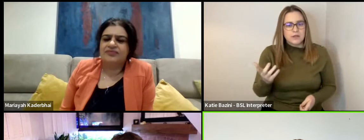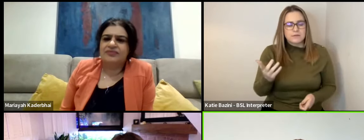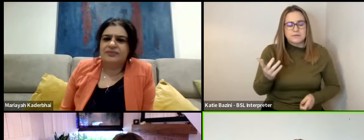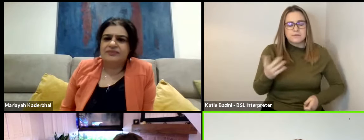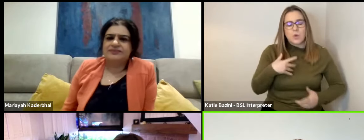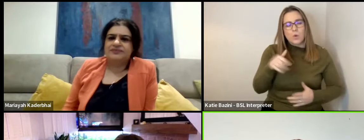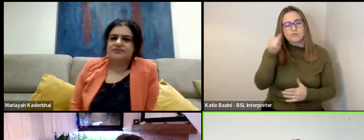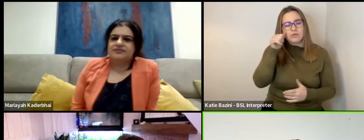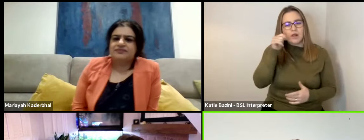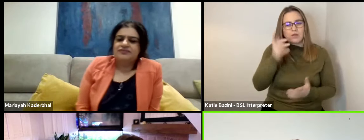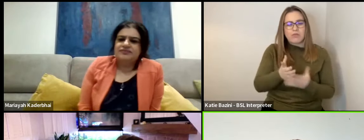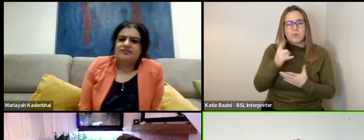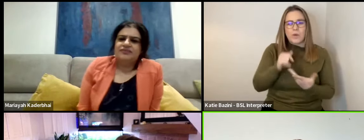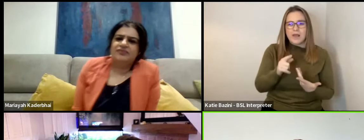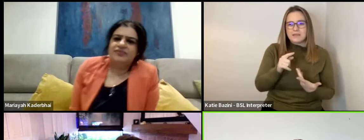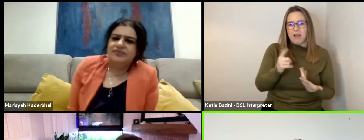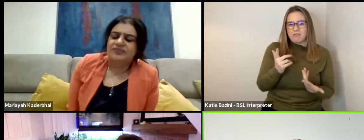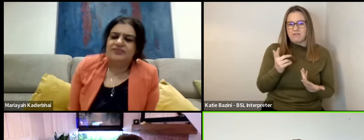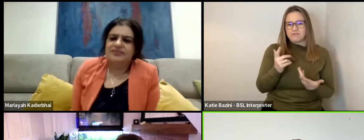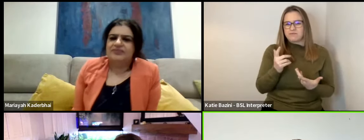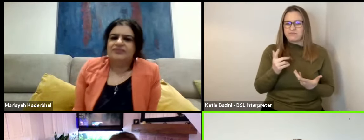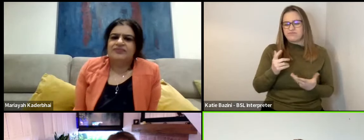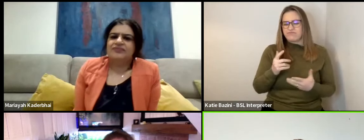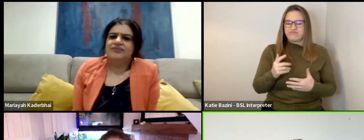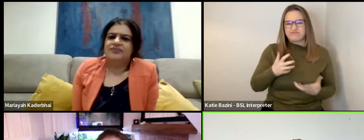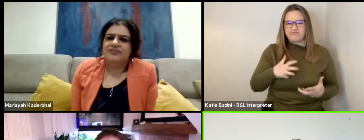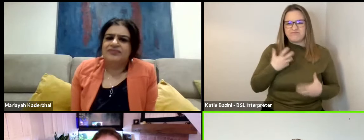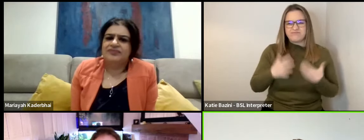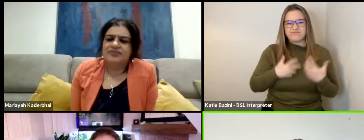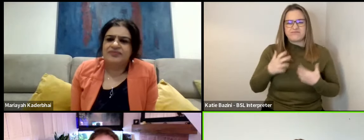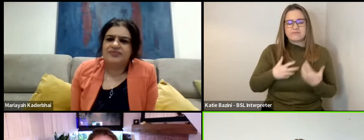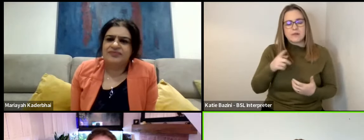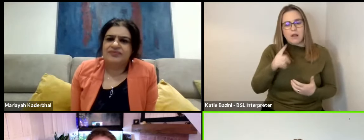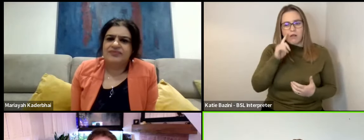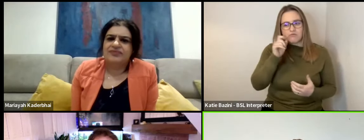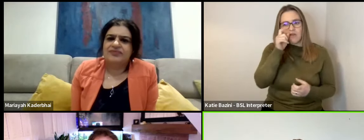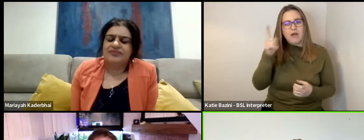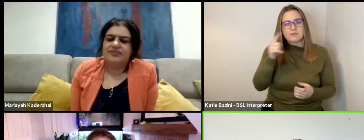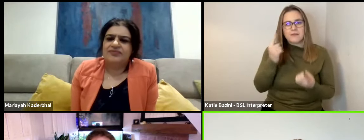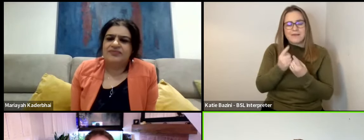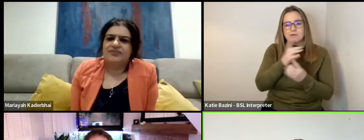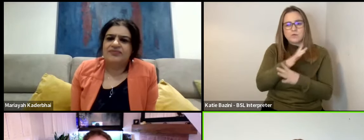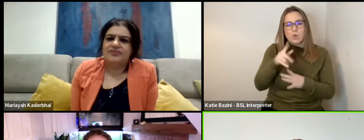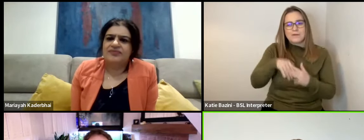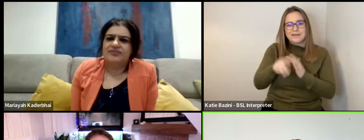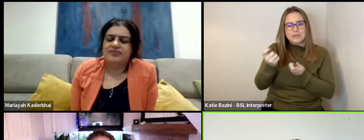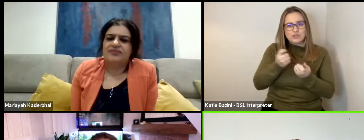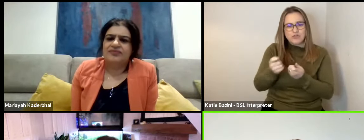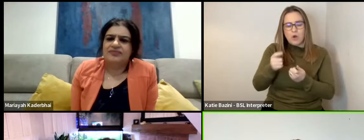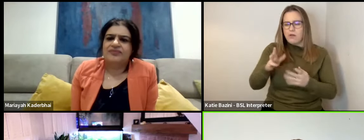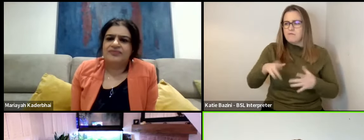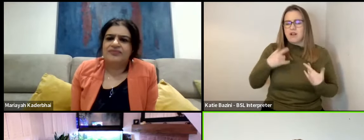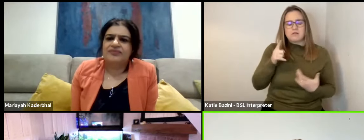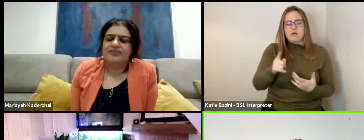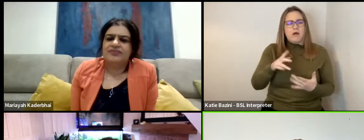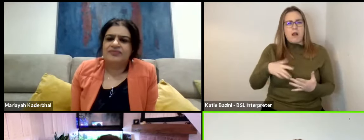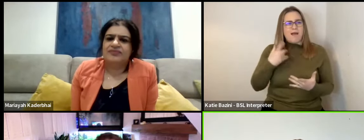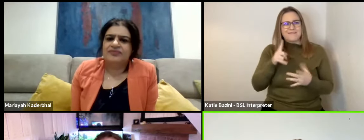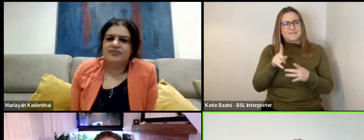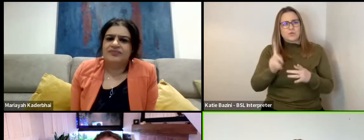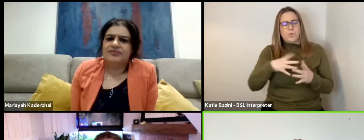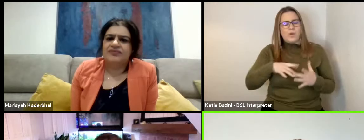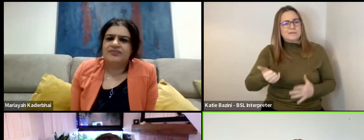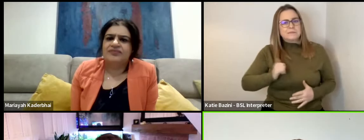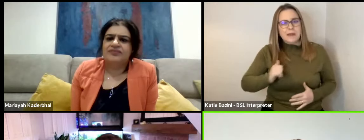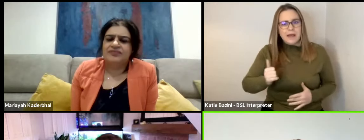realize through his petulance that things not being under his control and circumstances being different to what he'd imagined them or wanted them to be, that there's